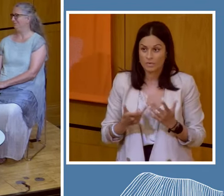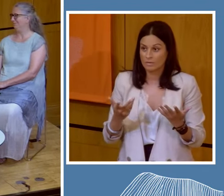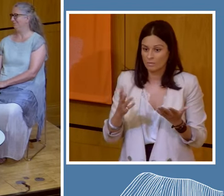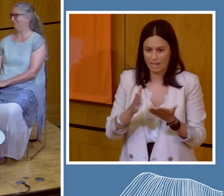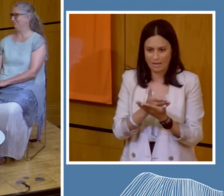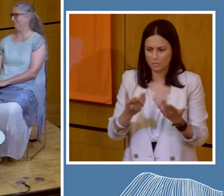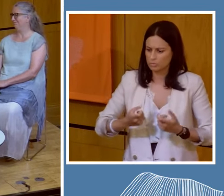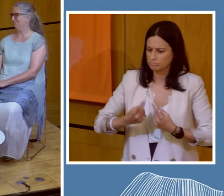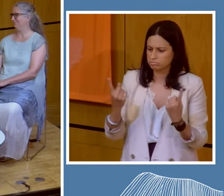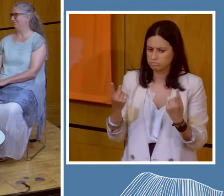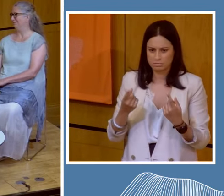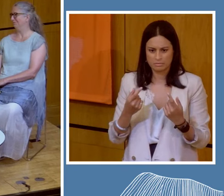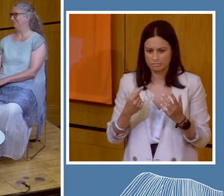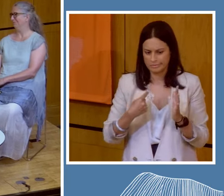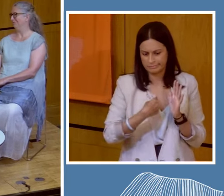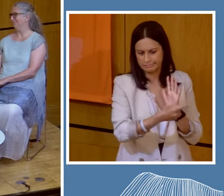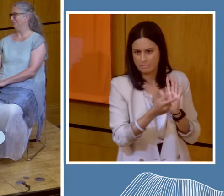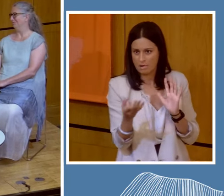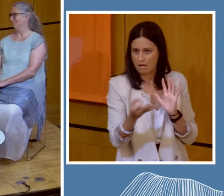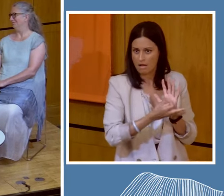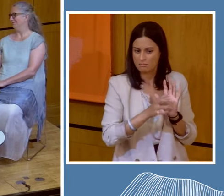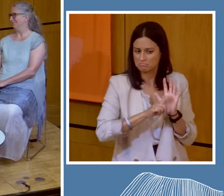panel, so it's a very complex question.